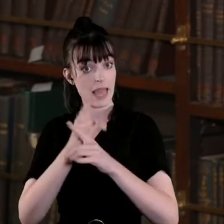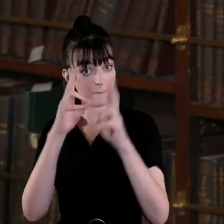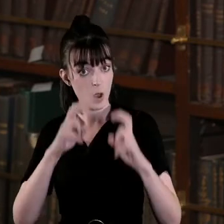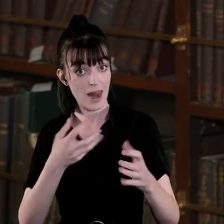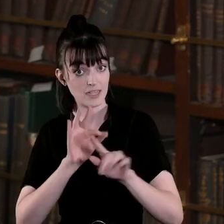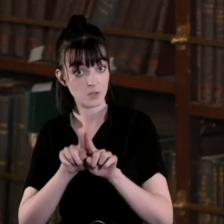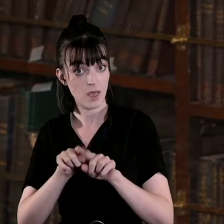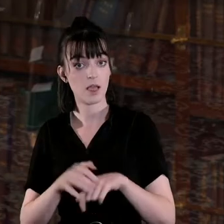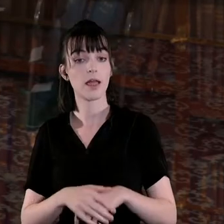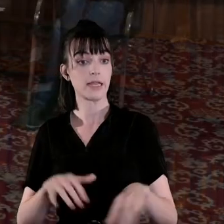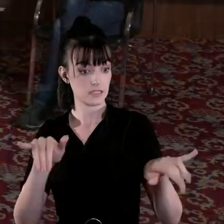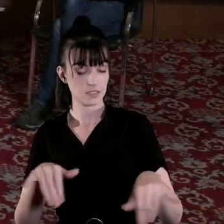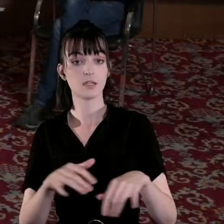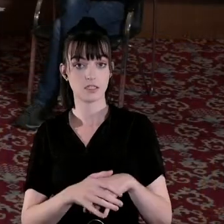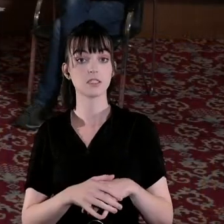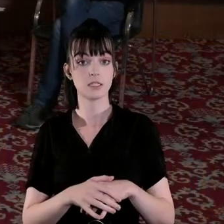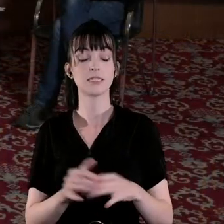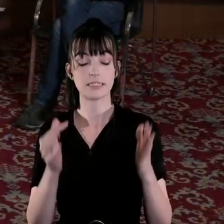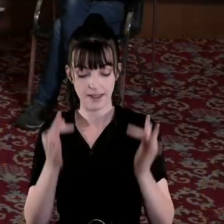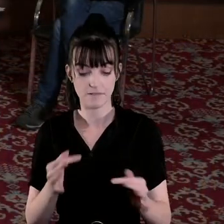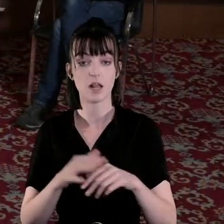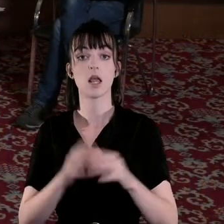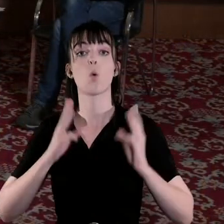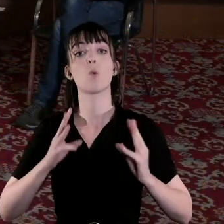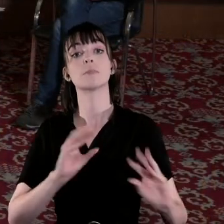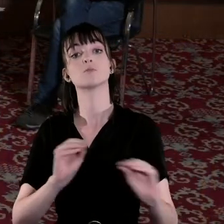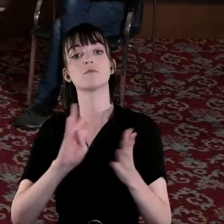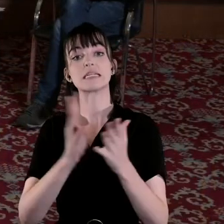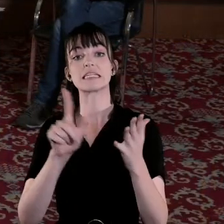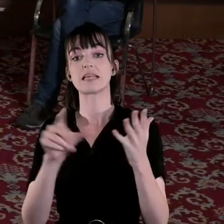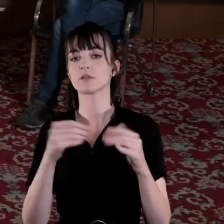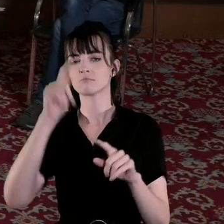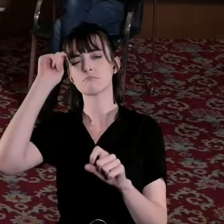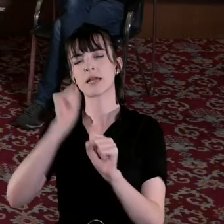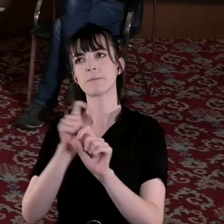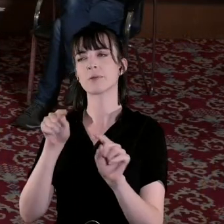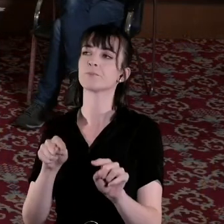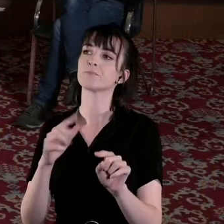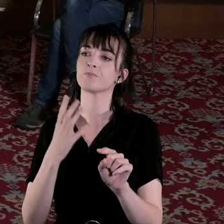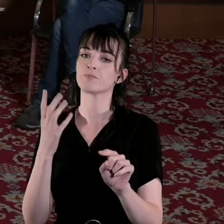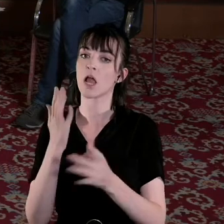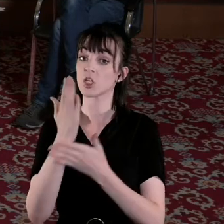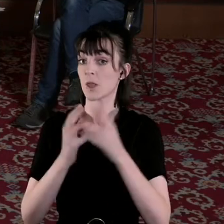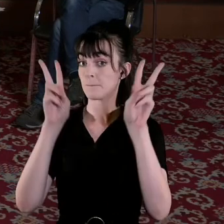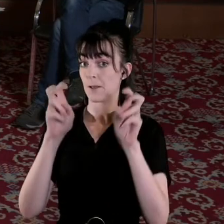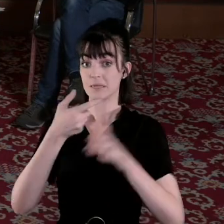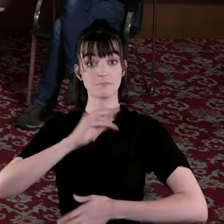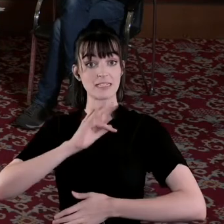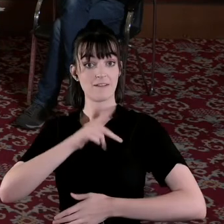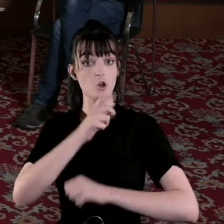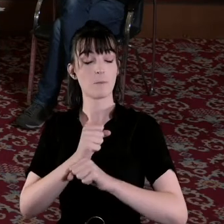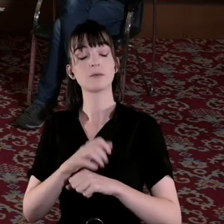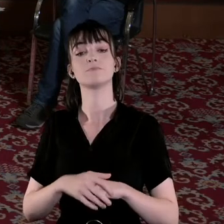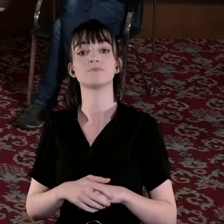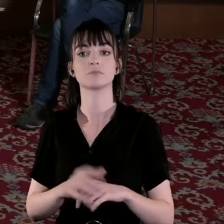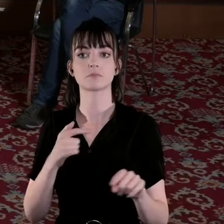I think the women's movement in the 1970s really if you think about it you know some of the topics I'm speaking about it